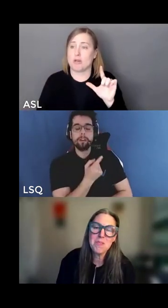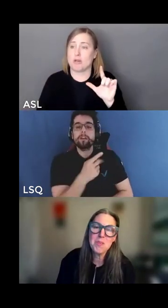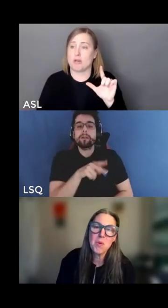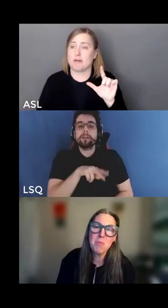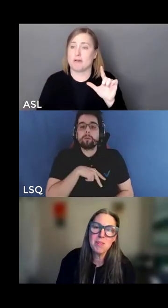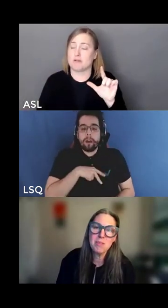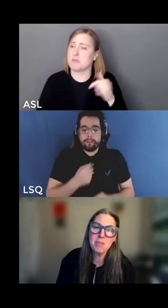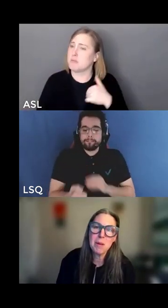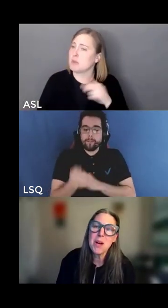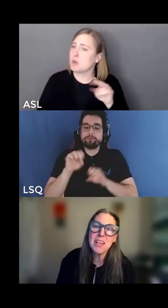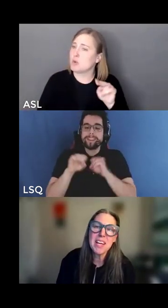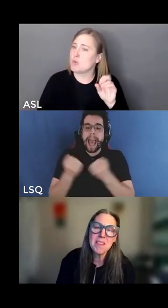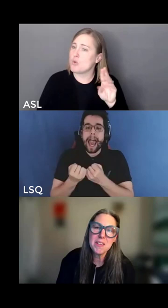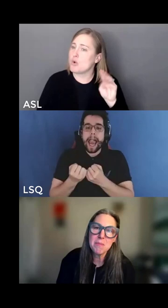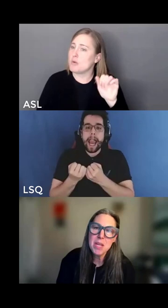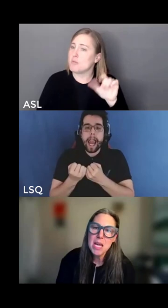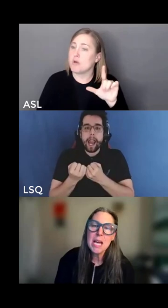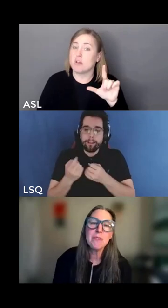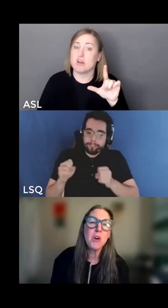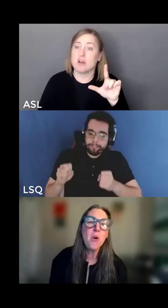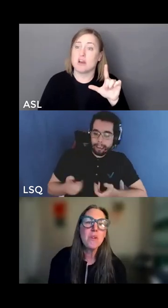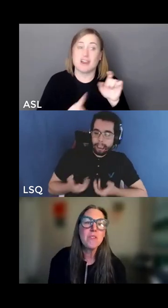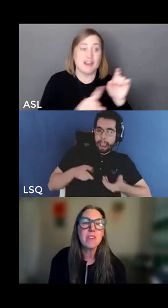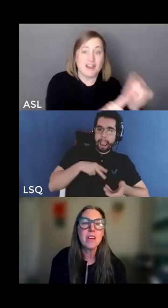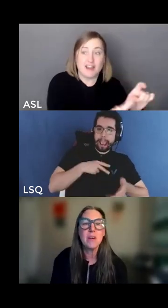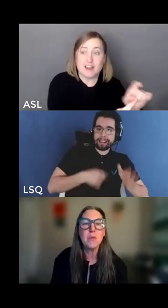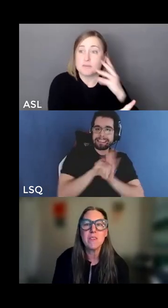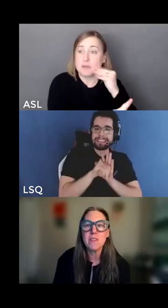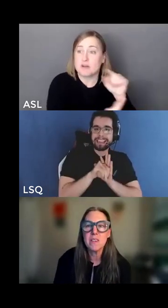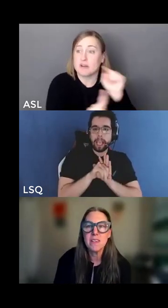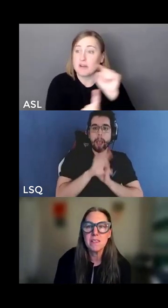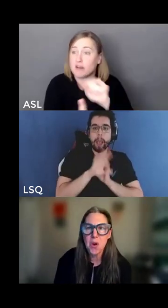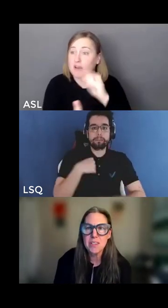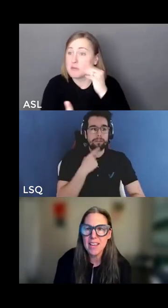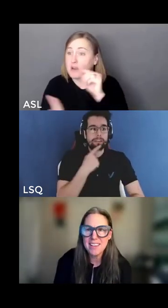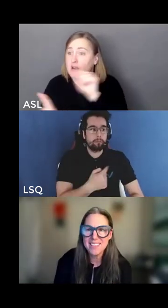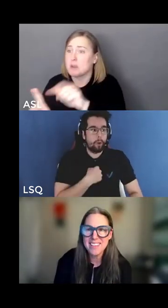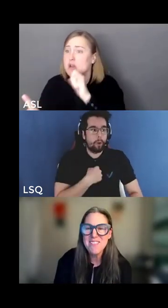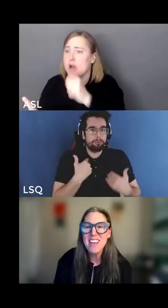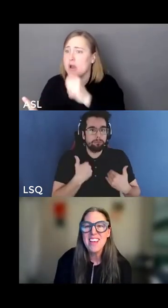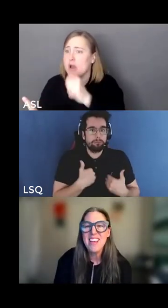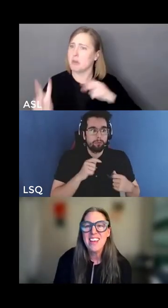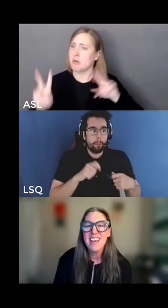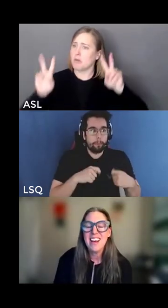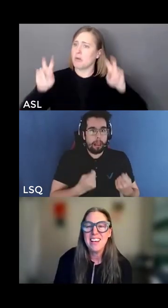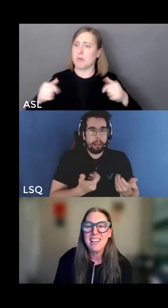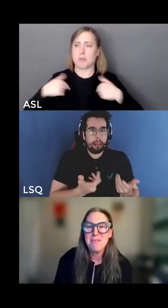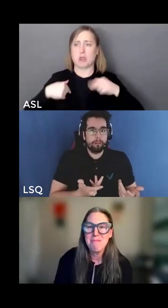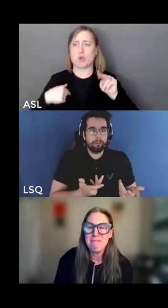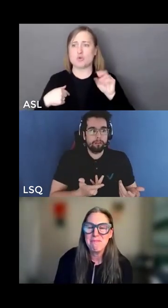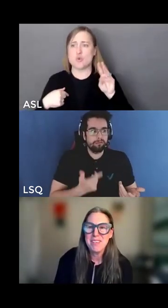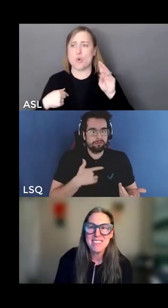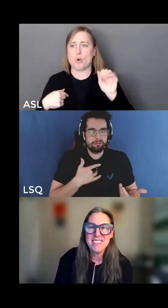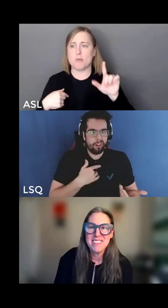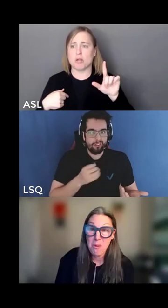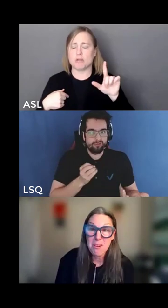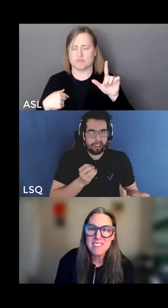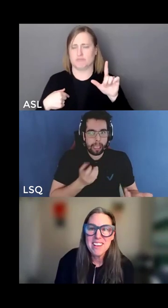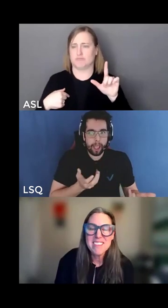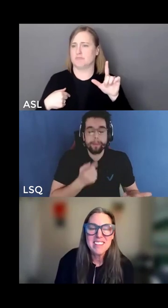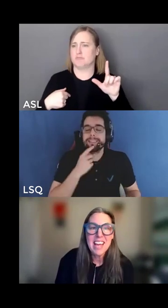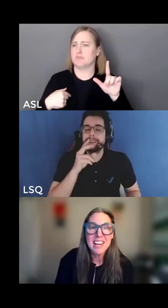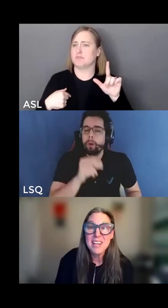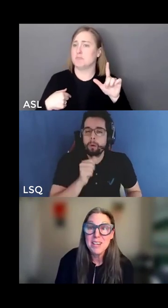i'm just normal i'm not anything and of course i wasn't not anything i was